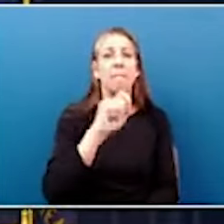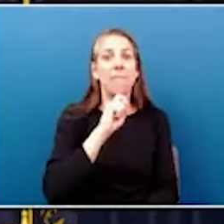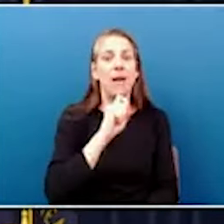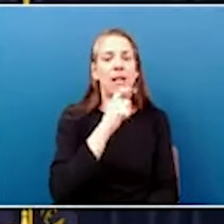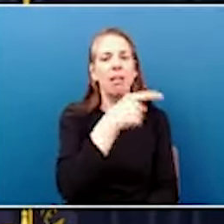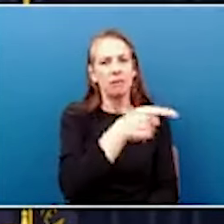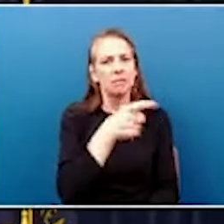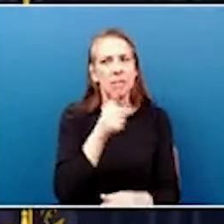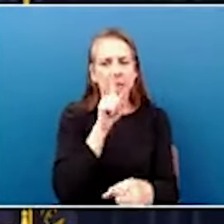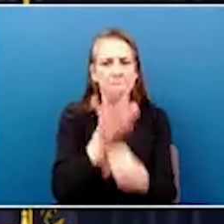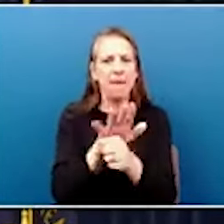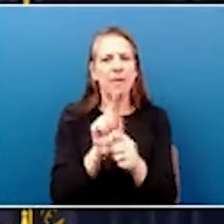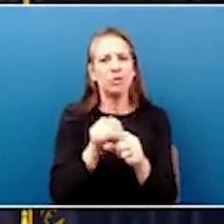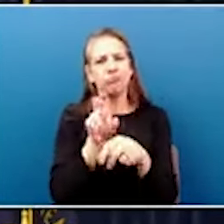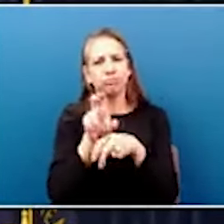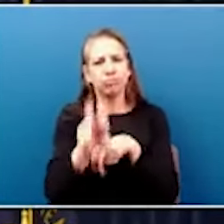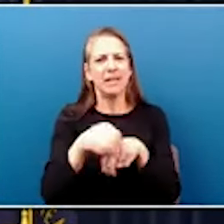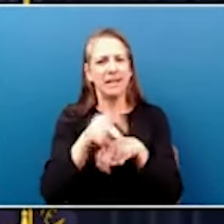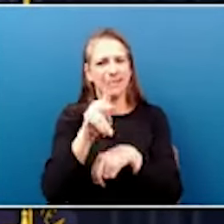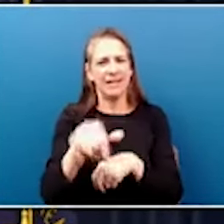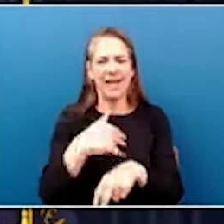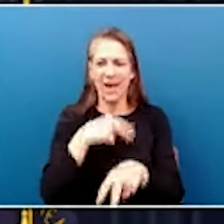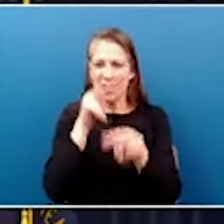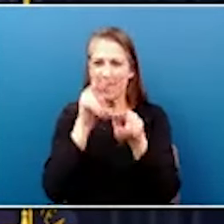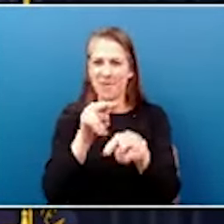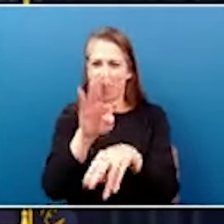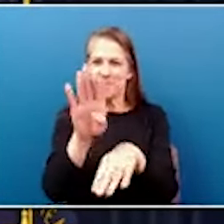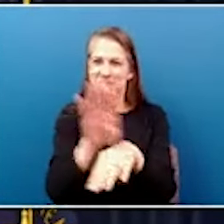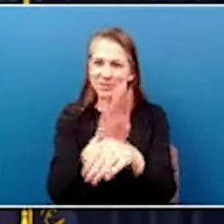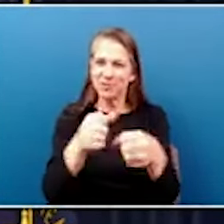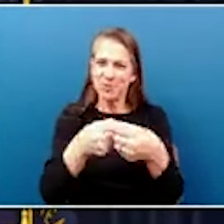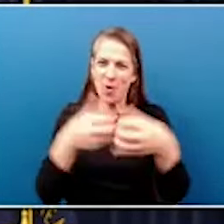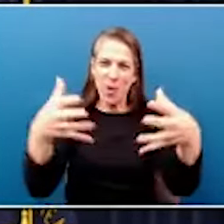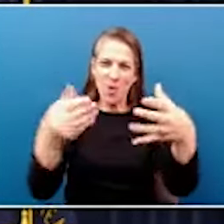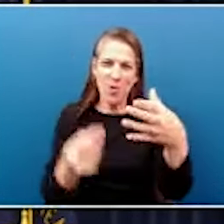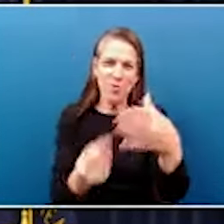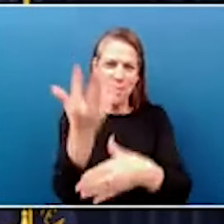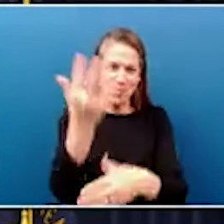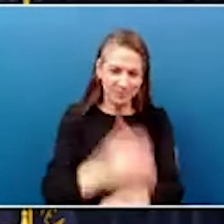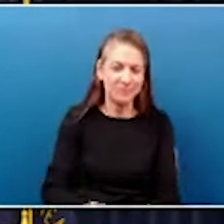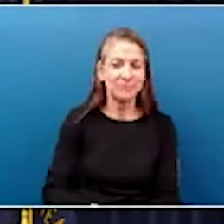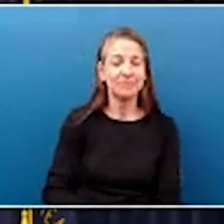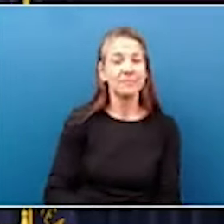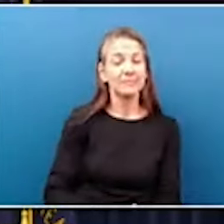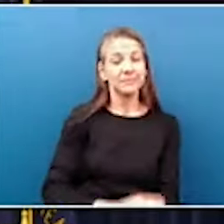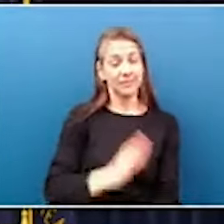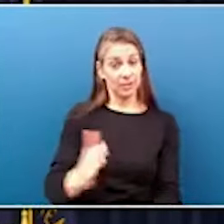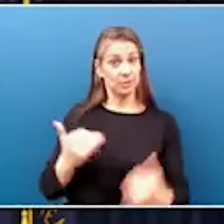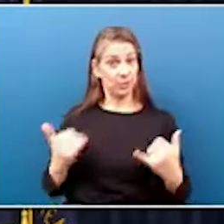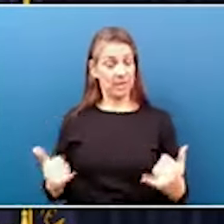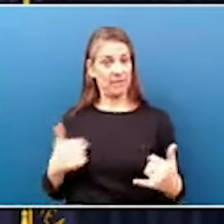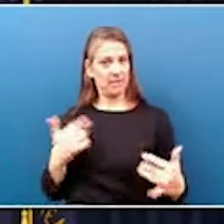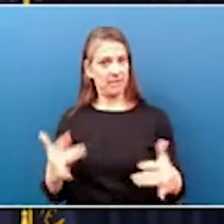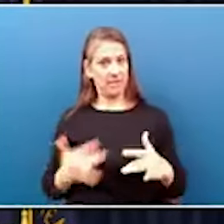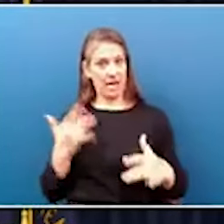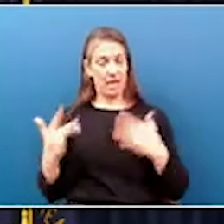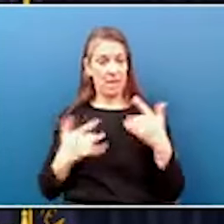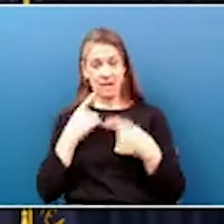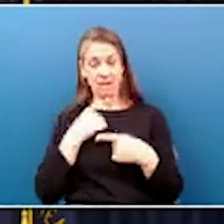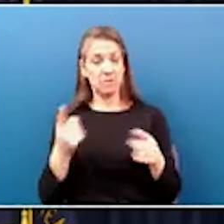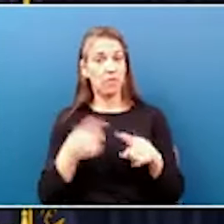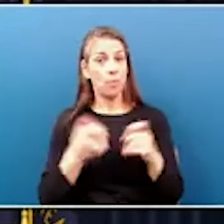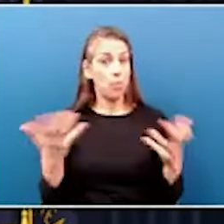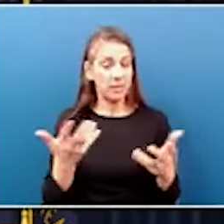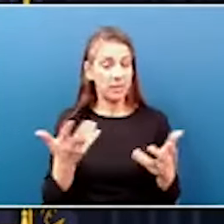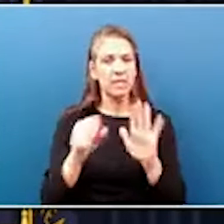I look forward to watching your business grow. Today we also have some exciting announcements from the state grant and that's